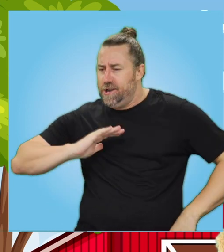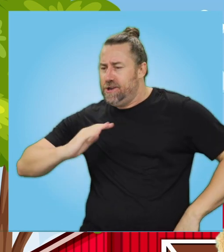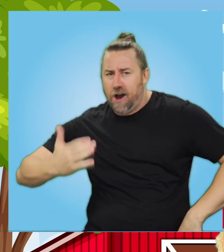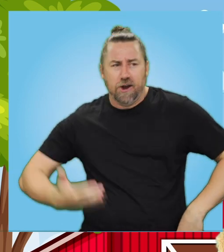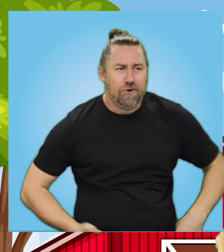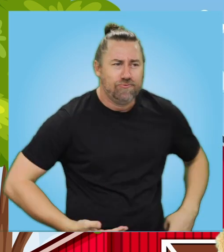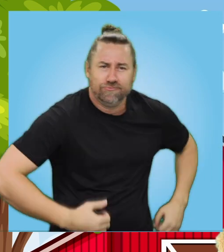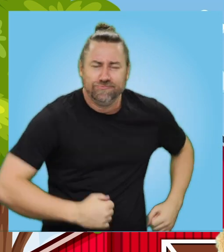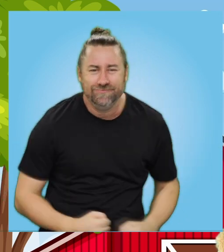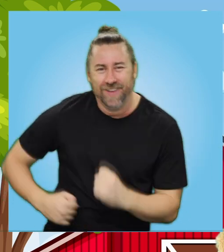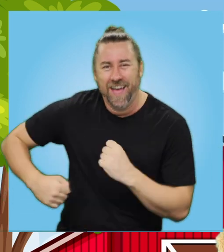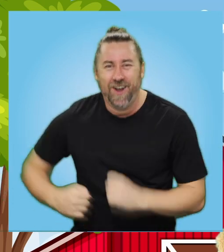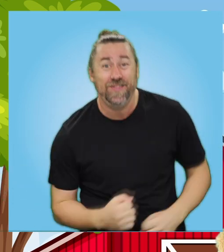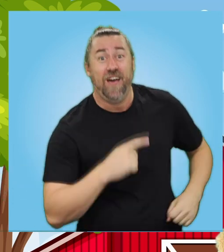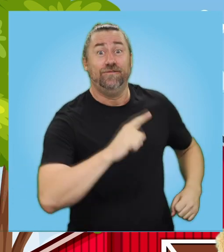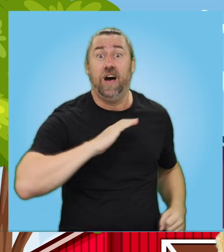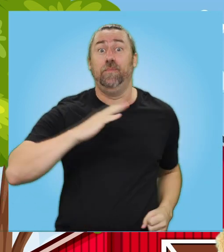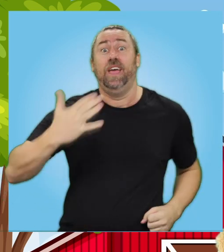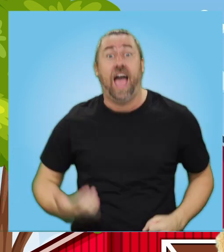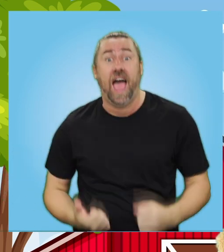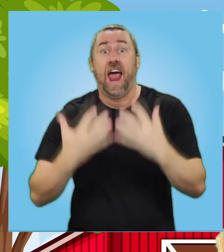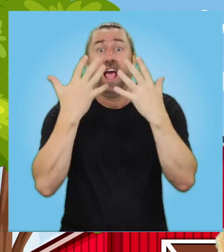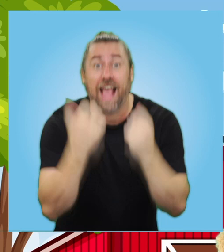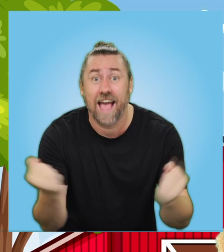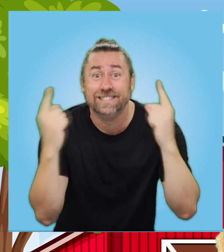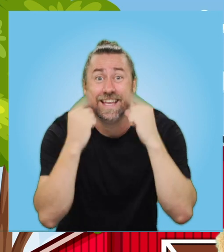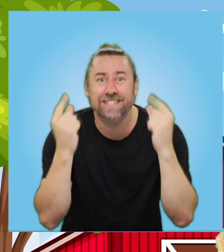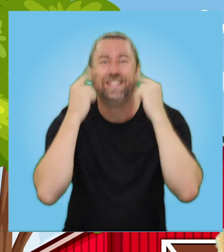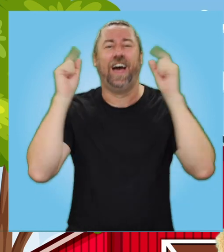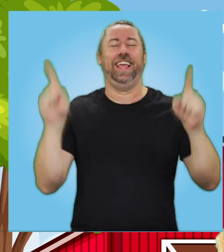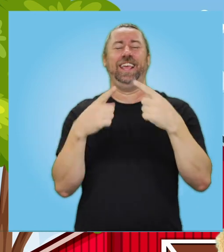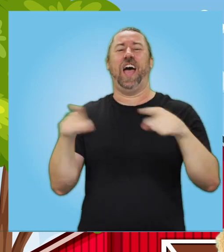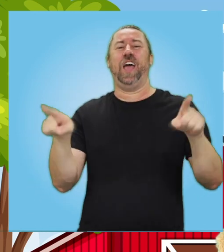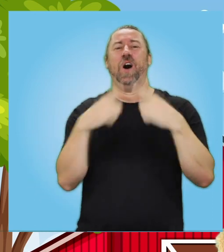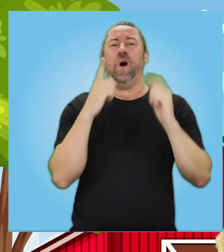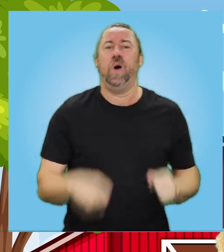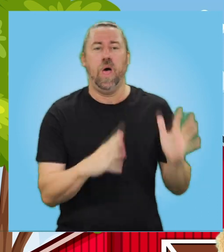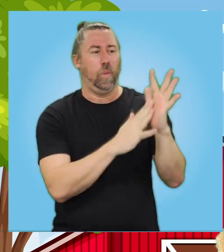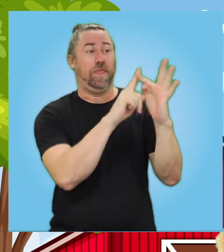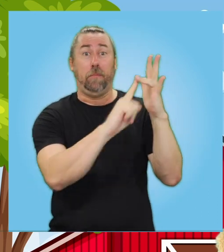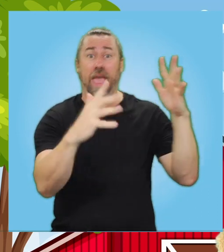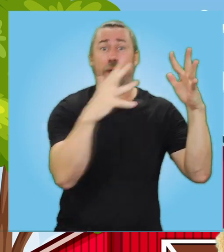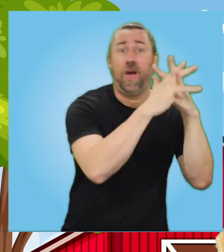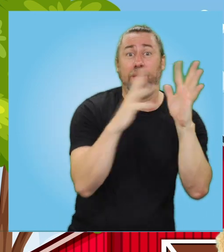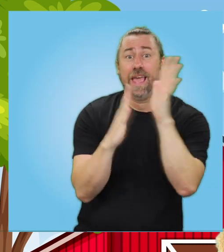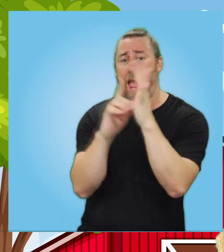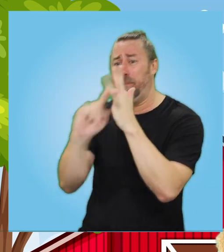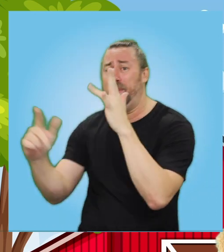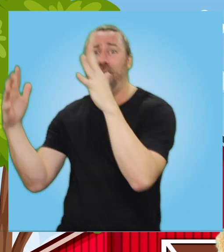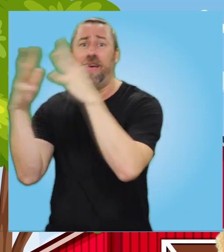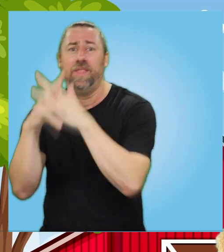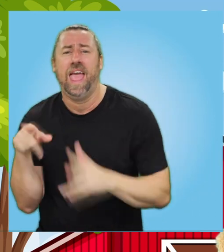E-I-E-I-O. And on that farm he had a cat, E-I-E-I-O. With a meow meow